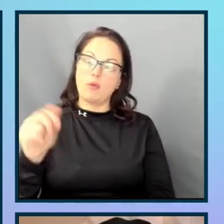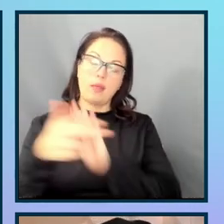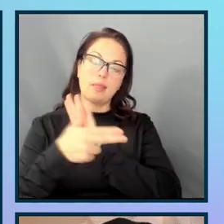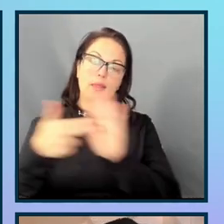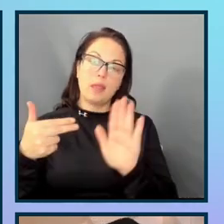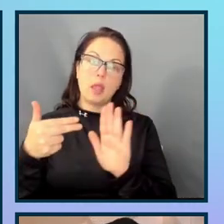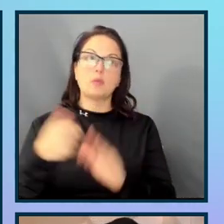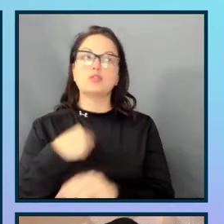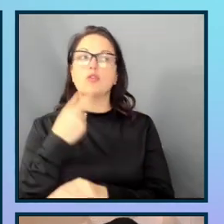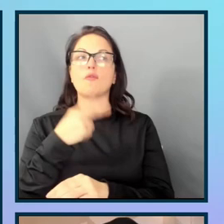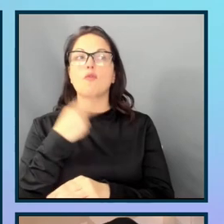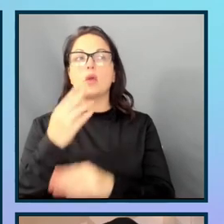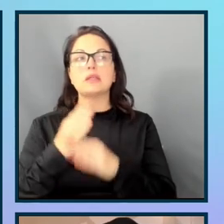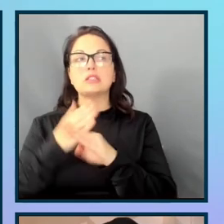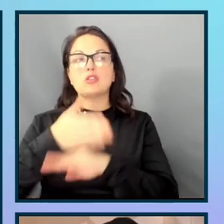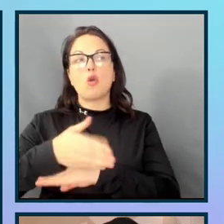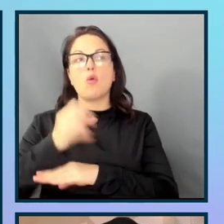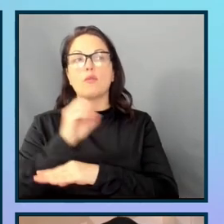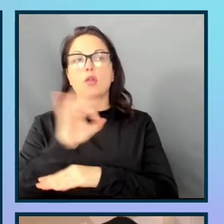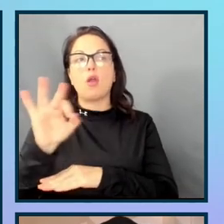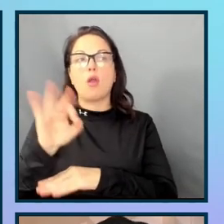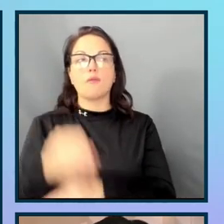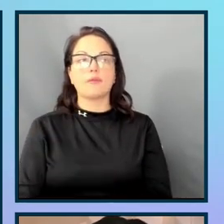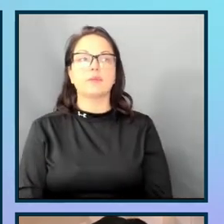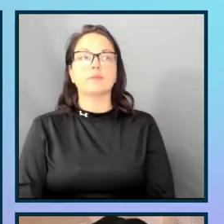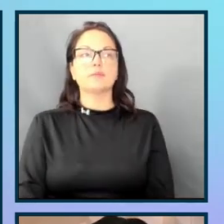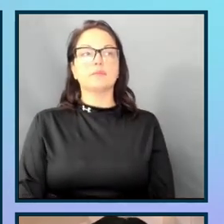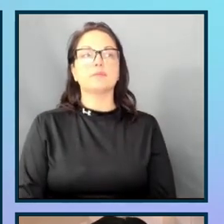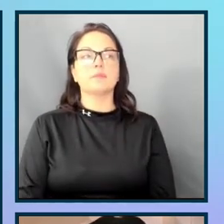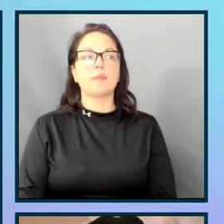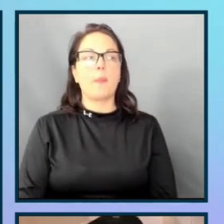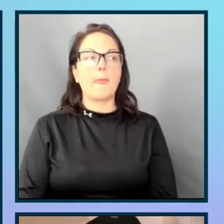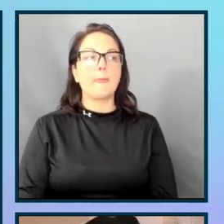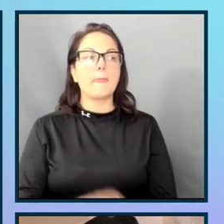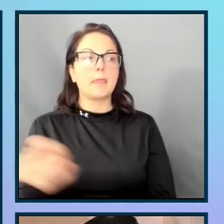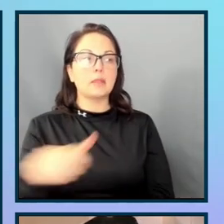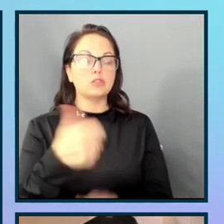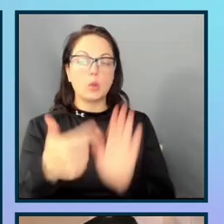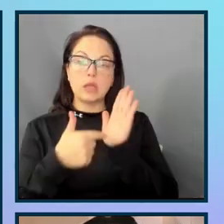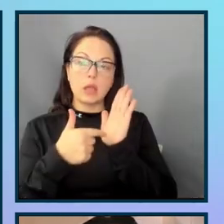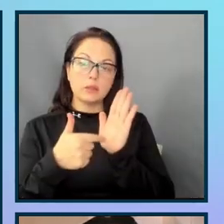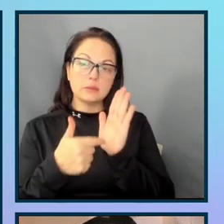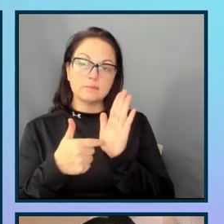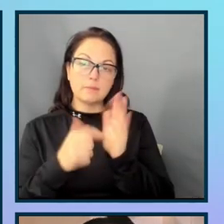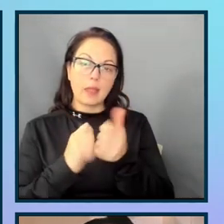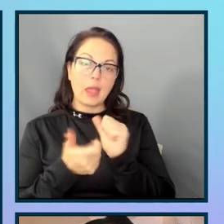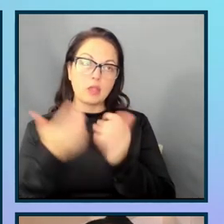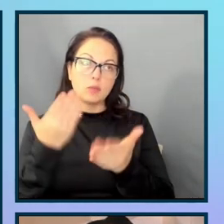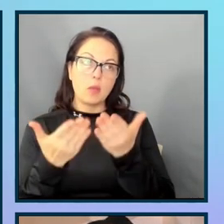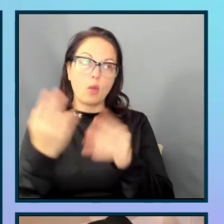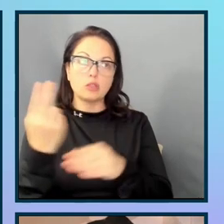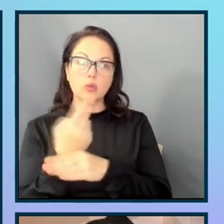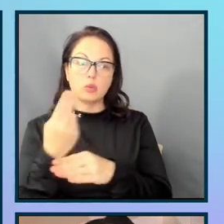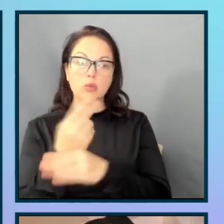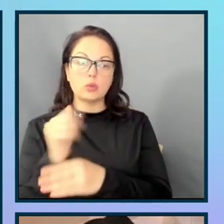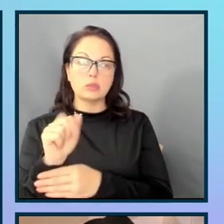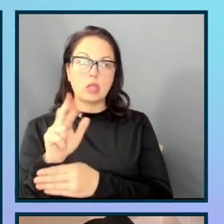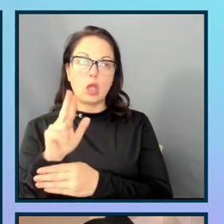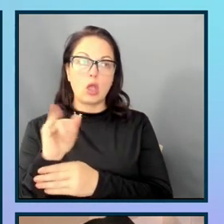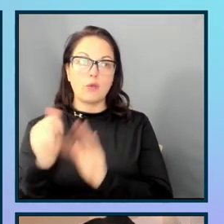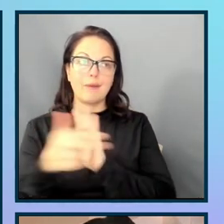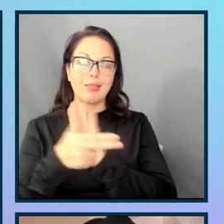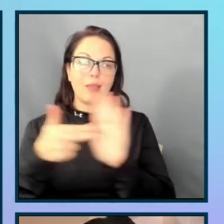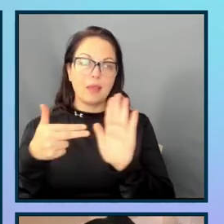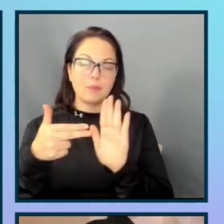over off. Another thing I want to call out on this example and another example on how you might want to use ARIA labels is inside